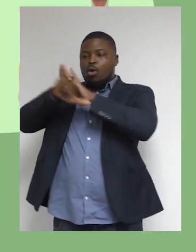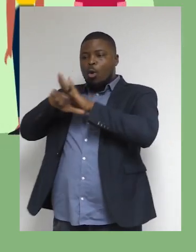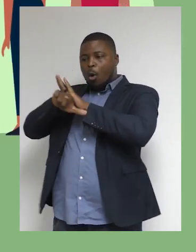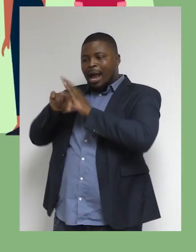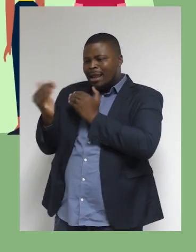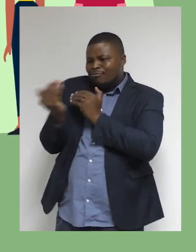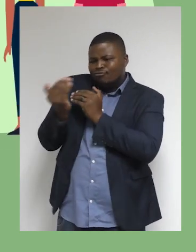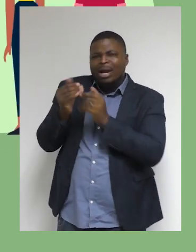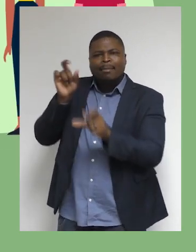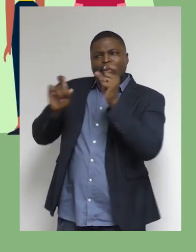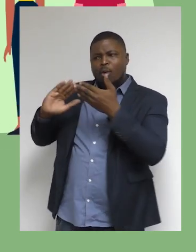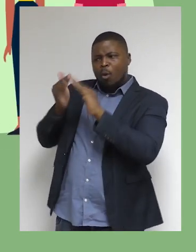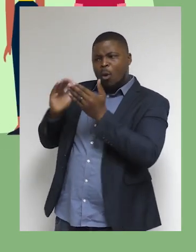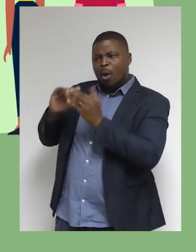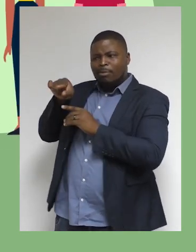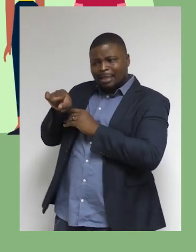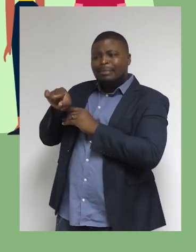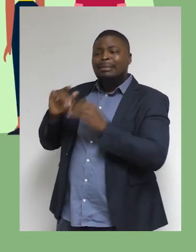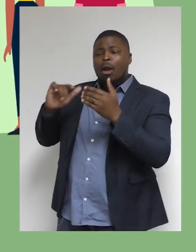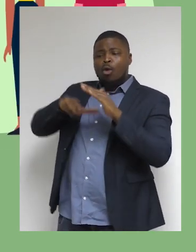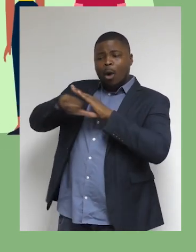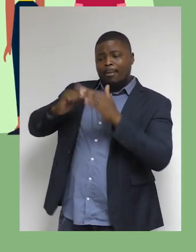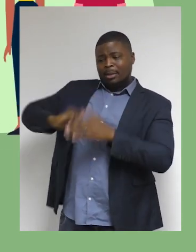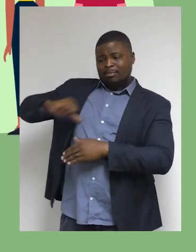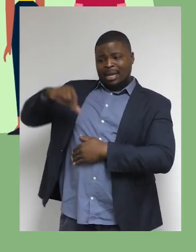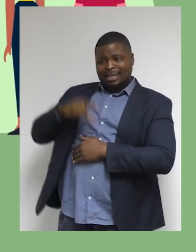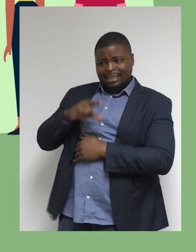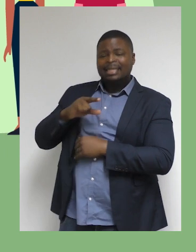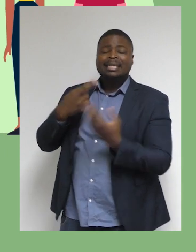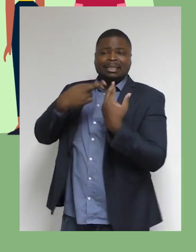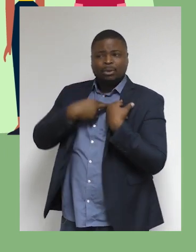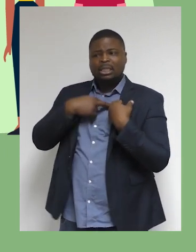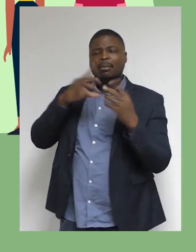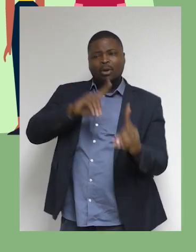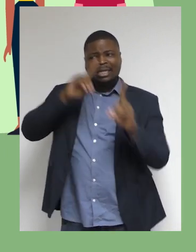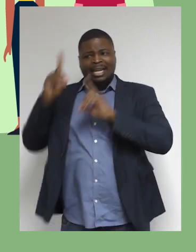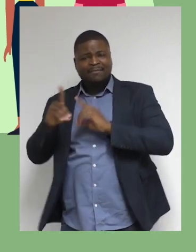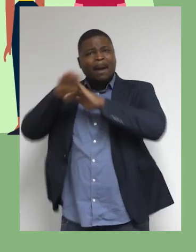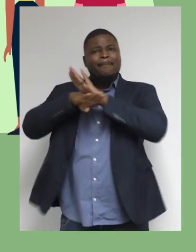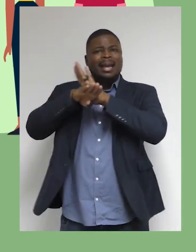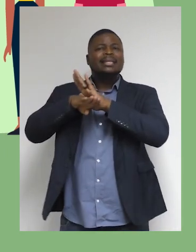local government is located closest to the people and is responsible for the delivery of many basic services.